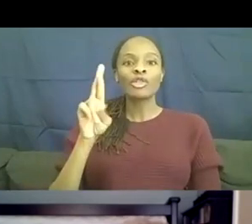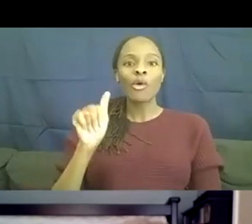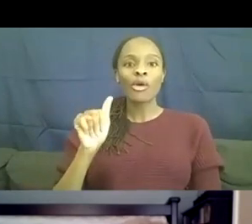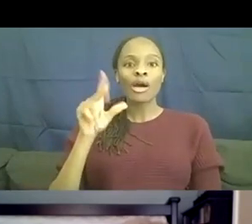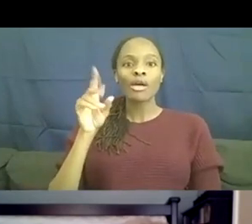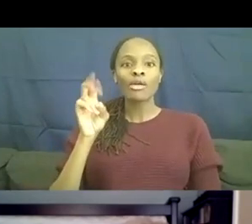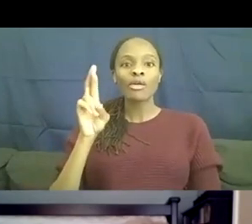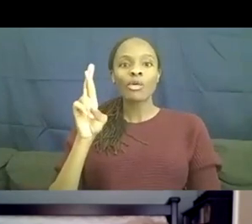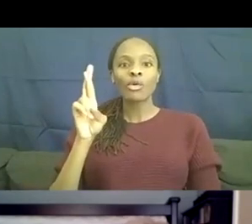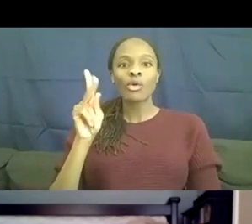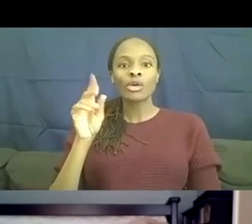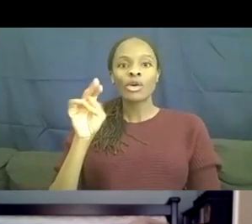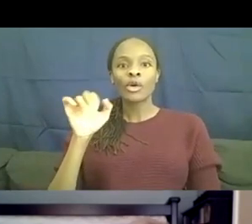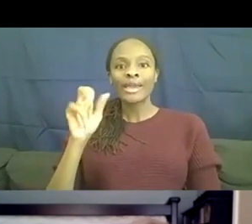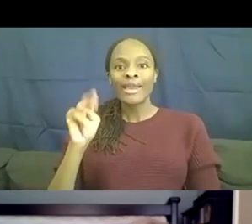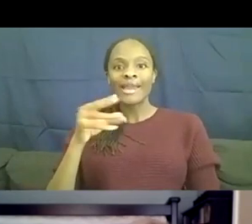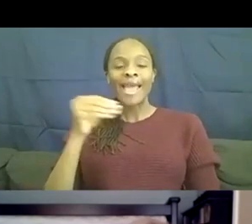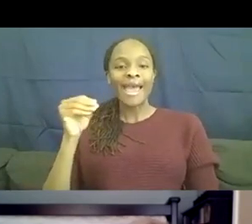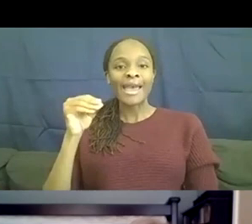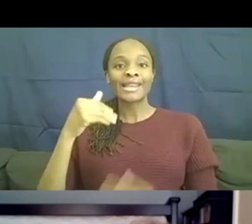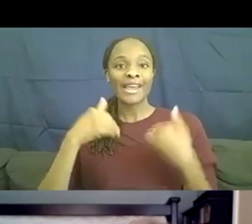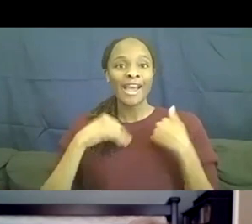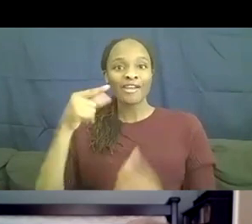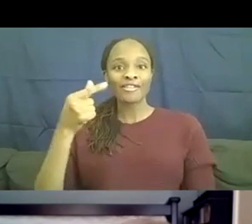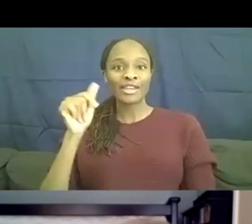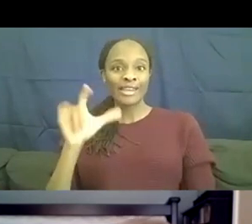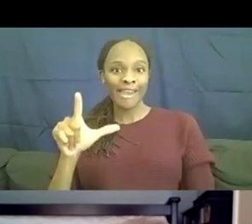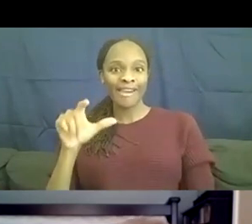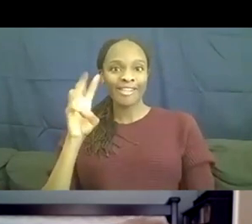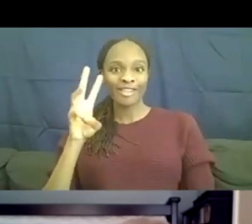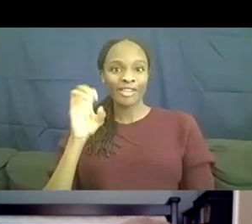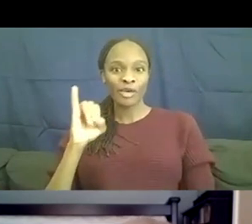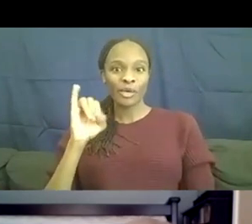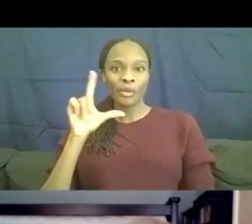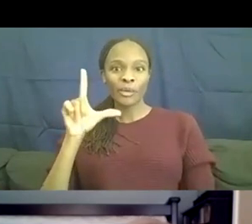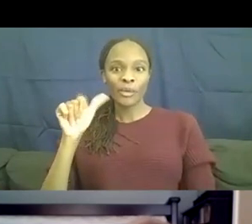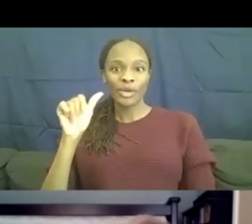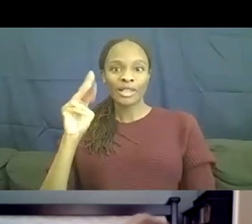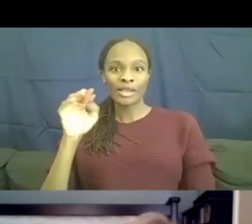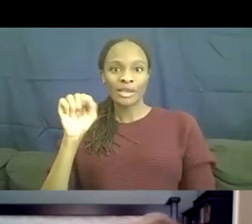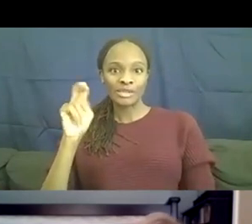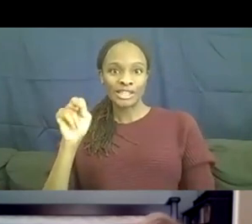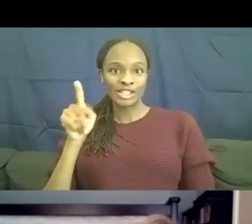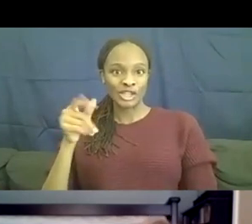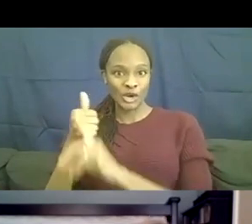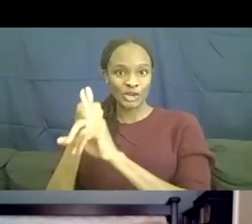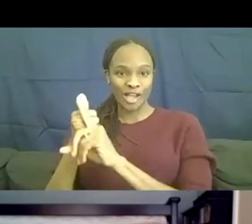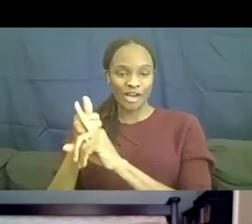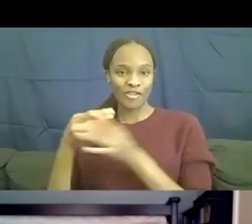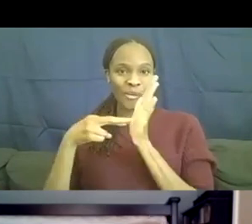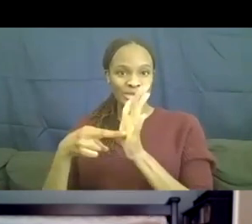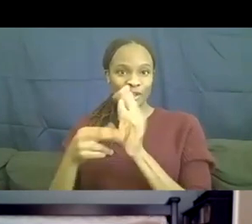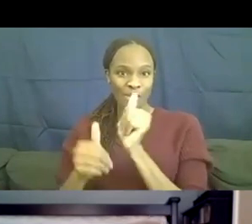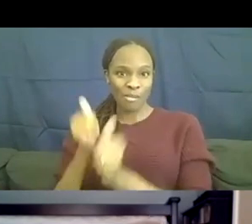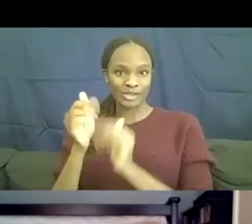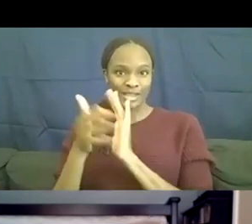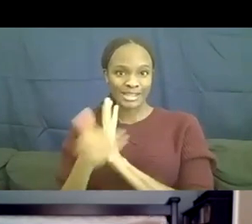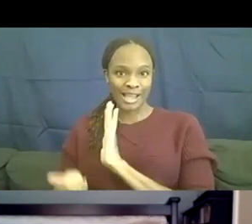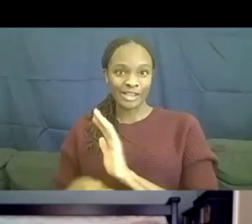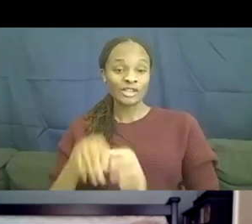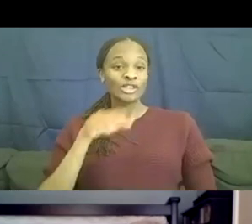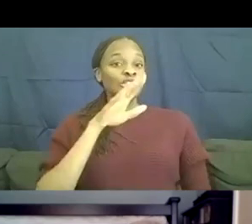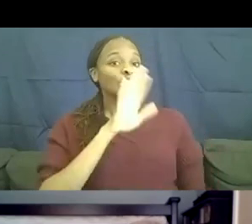and Gail Williamson, uh, from KMR Talent who represented most of the talent. Um, Laura, um,